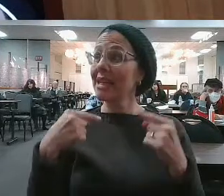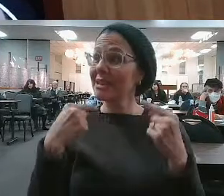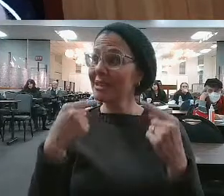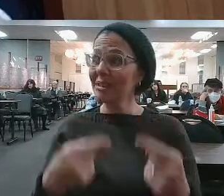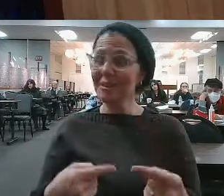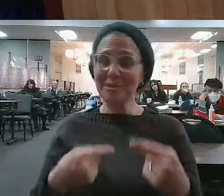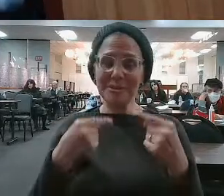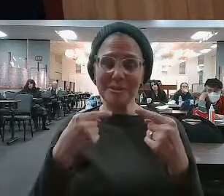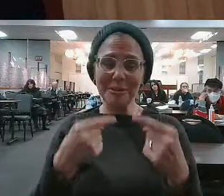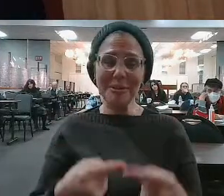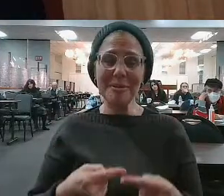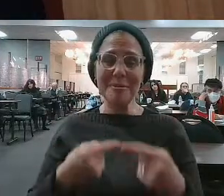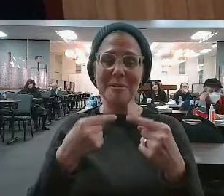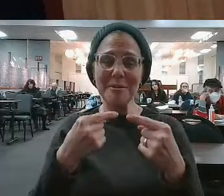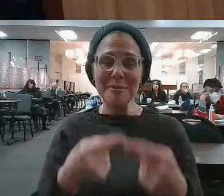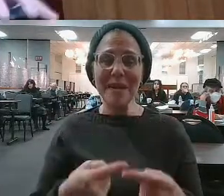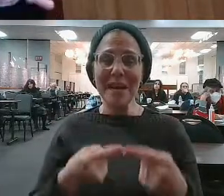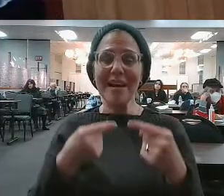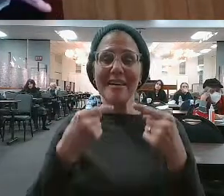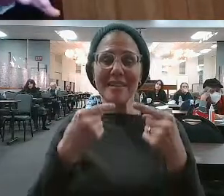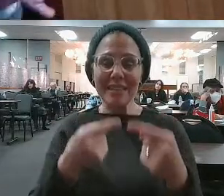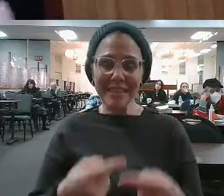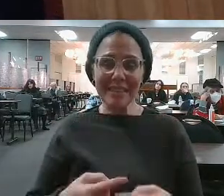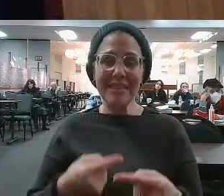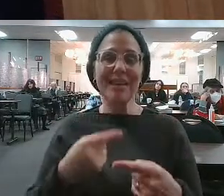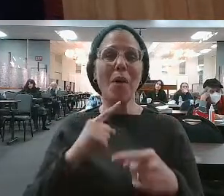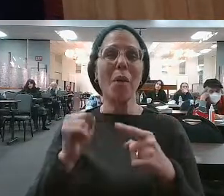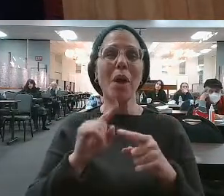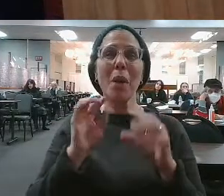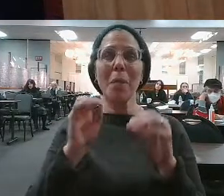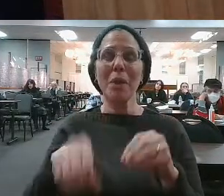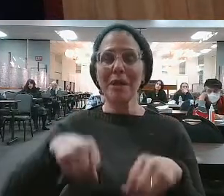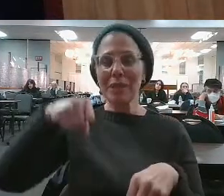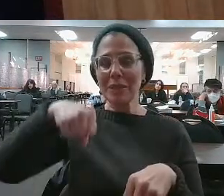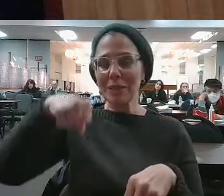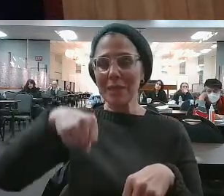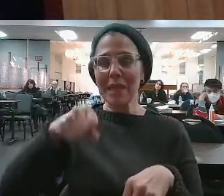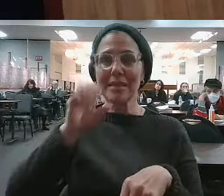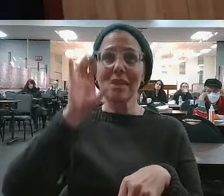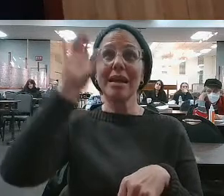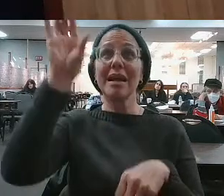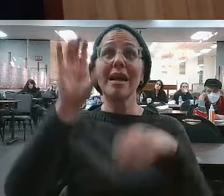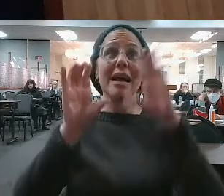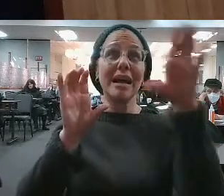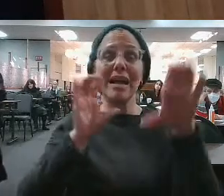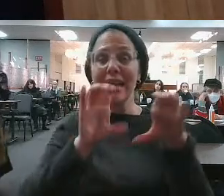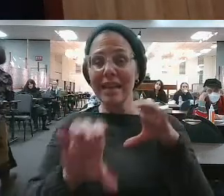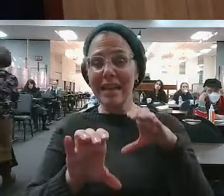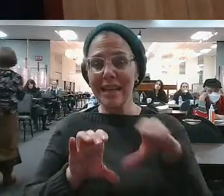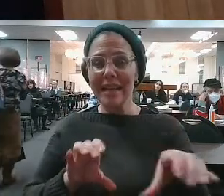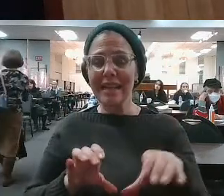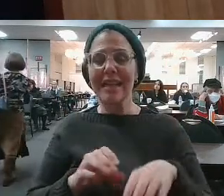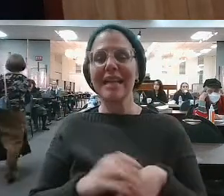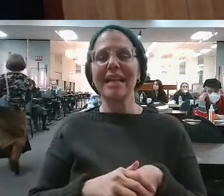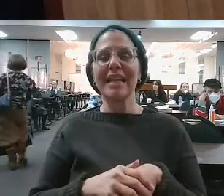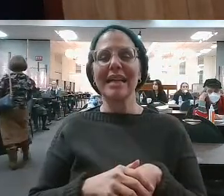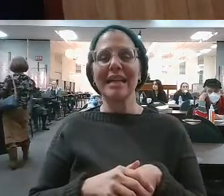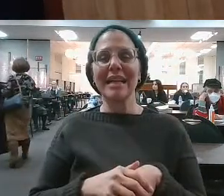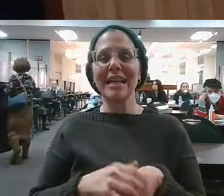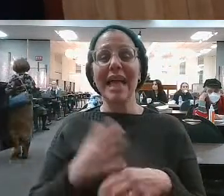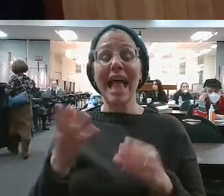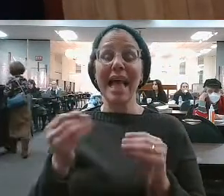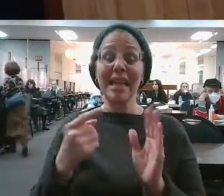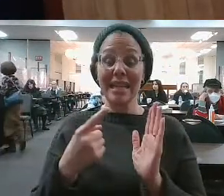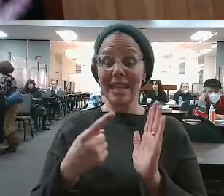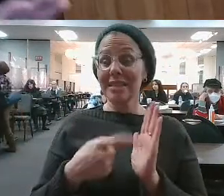compartment, and this one's putting his bag there, and this one's putting this, and it's a whole to do. And you ever see that person who gets on the plane, right?